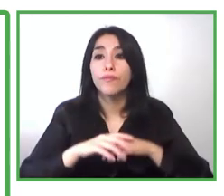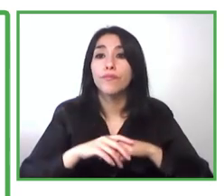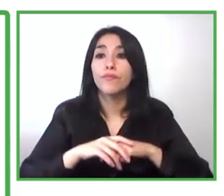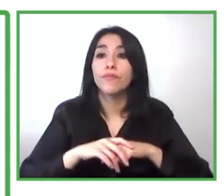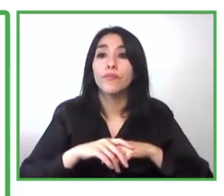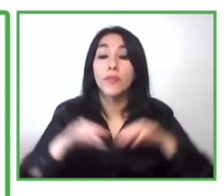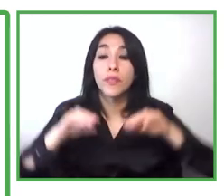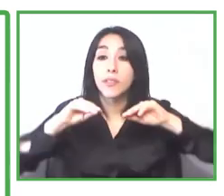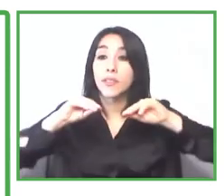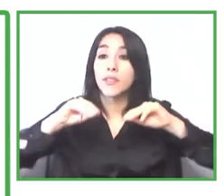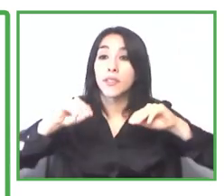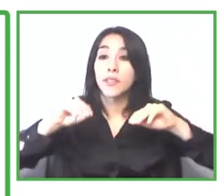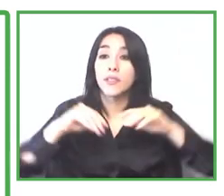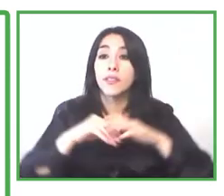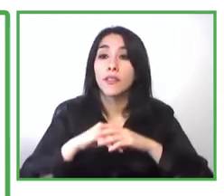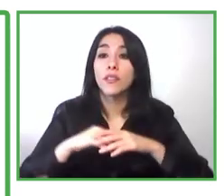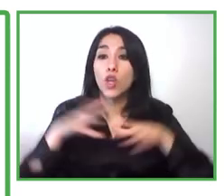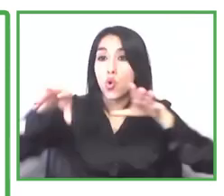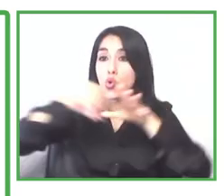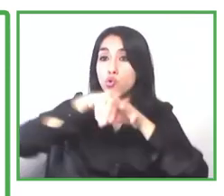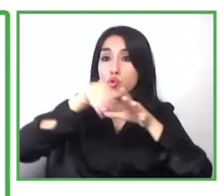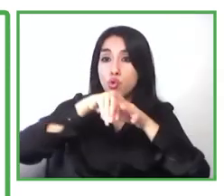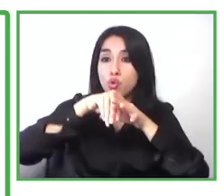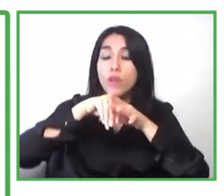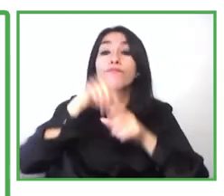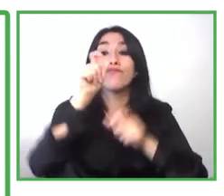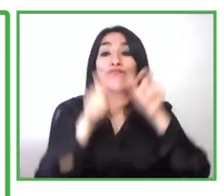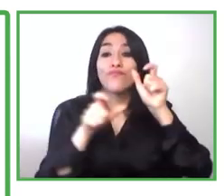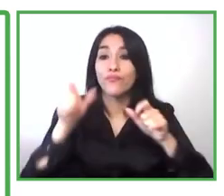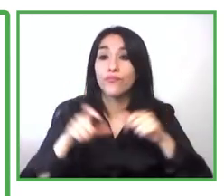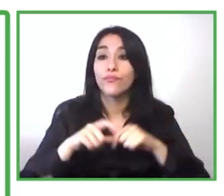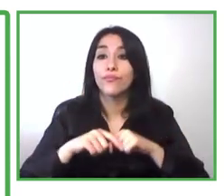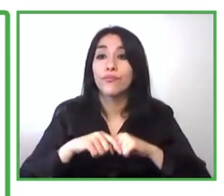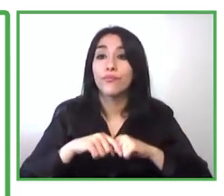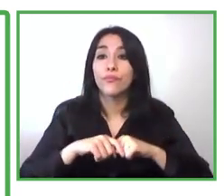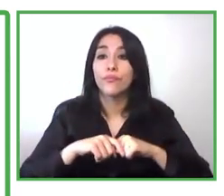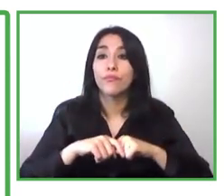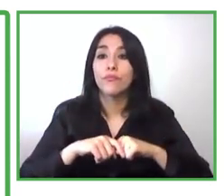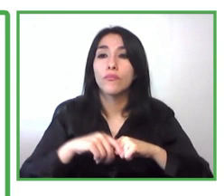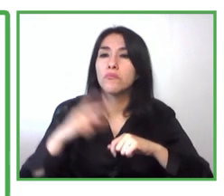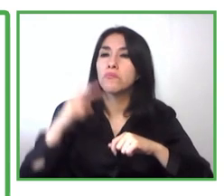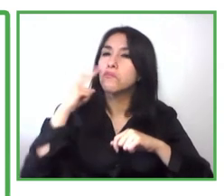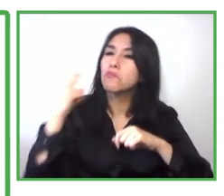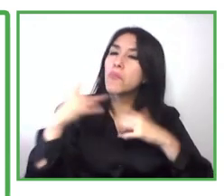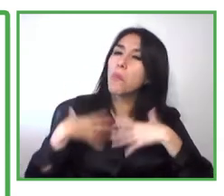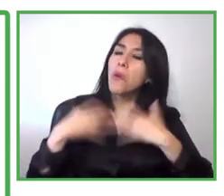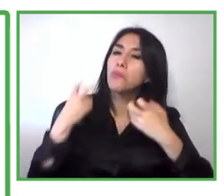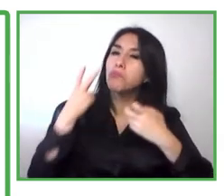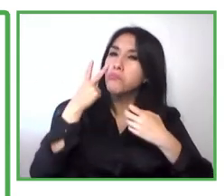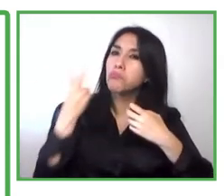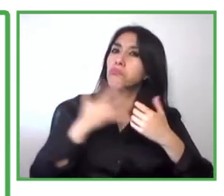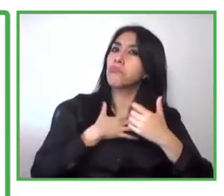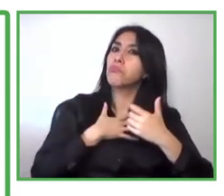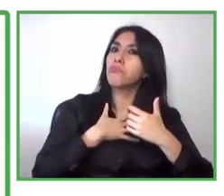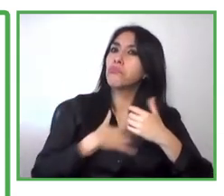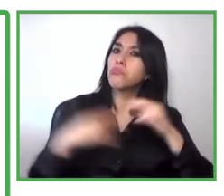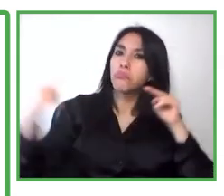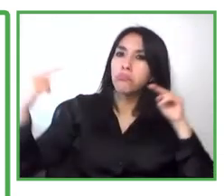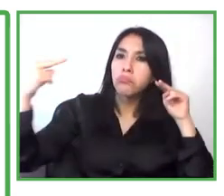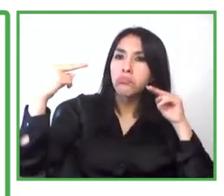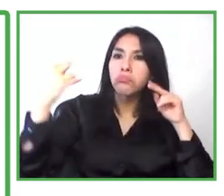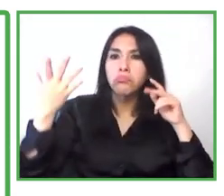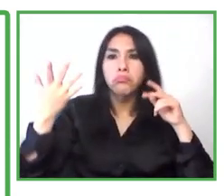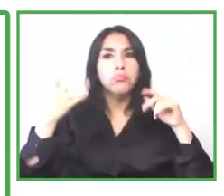the important is that none of them could feel excluded so this is very important so this is methodology